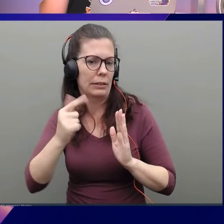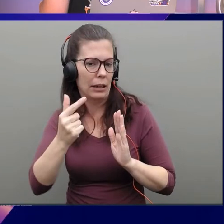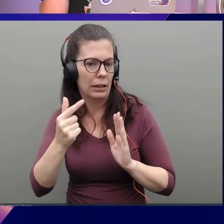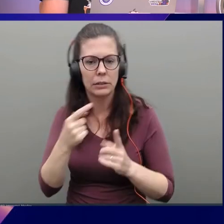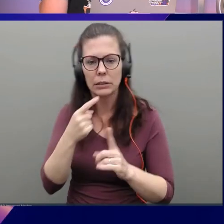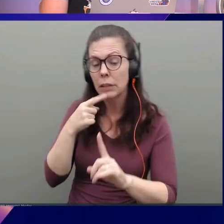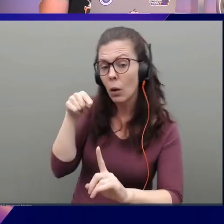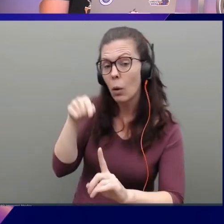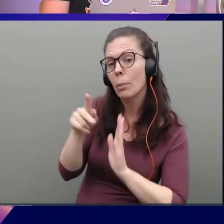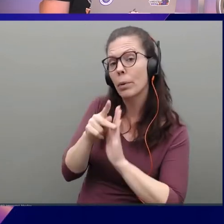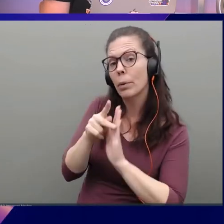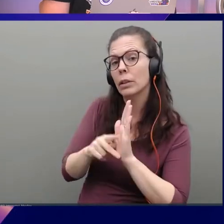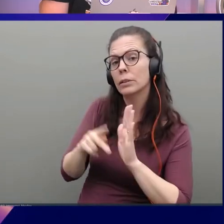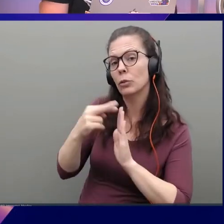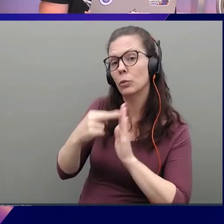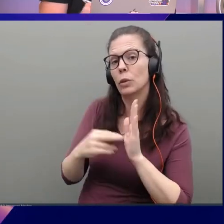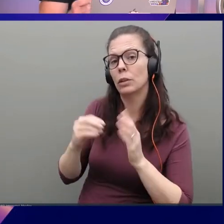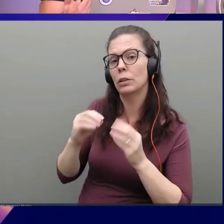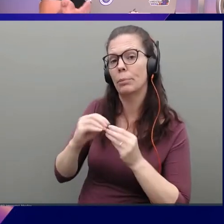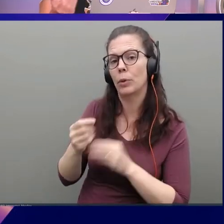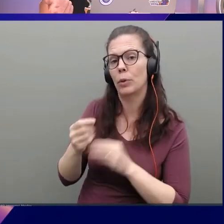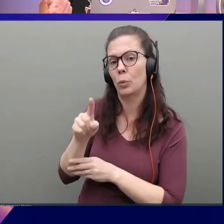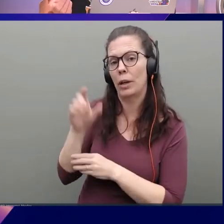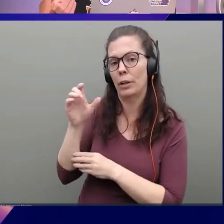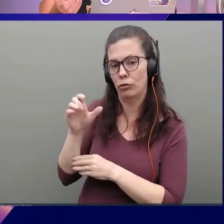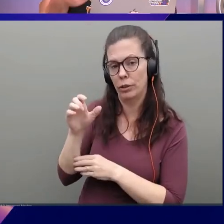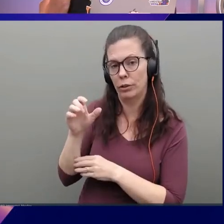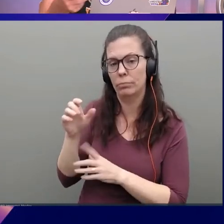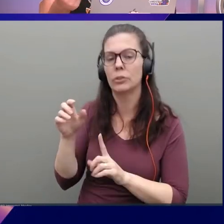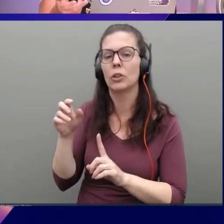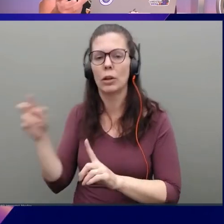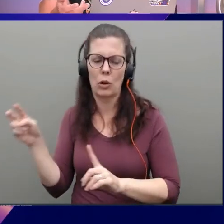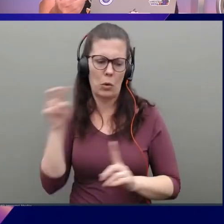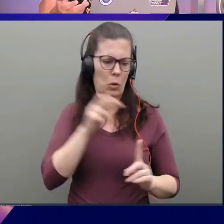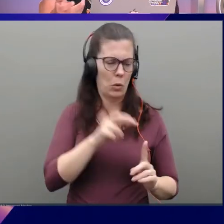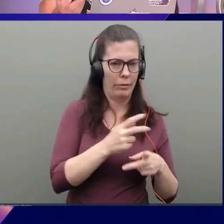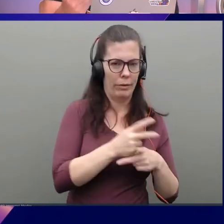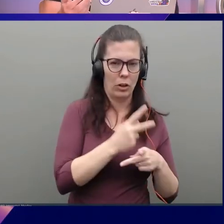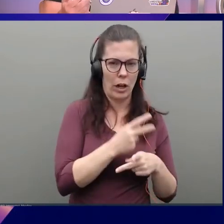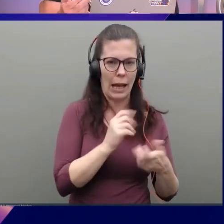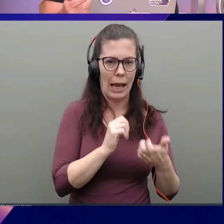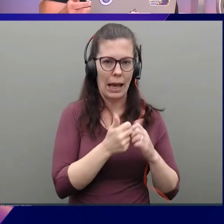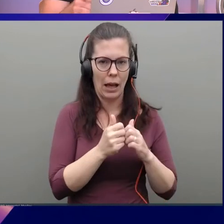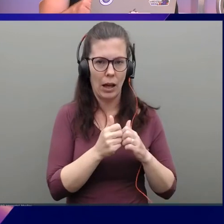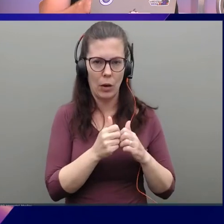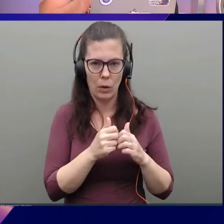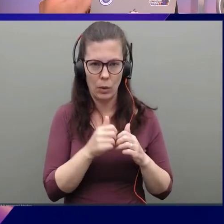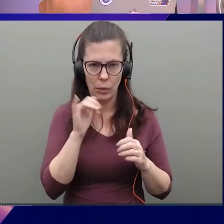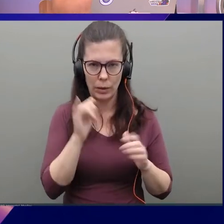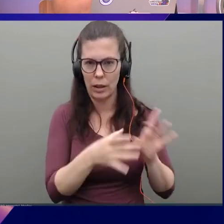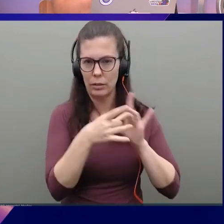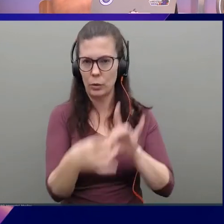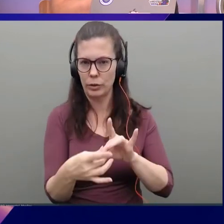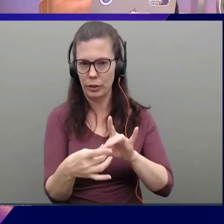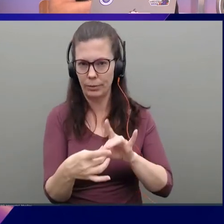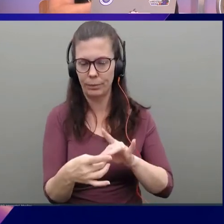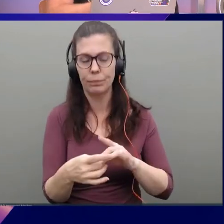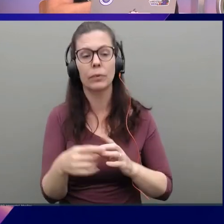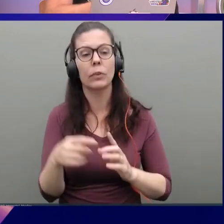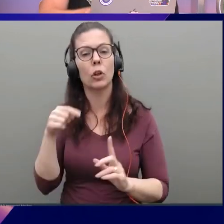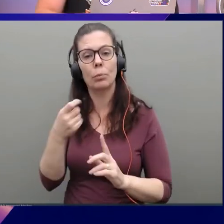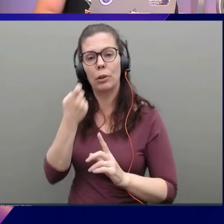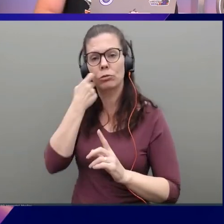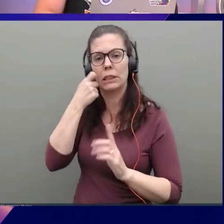policy rule number 100. So, I can actually go back and figure out how this actually got associated. So, if I go into my latest policy